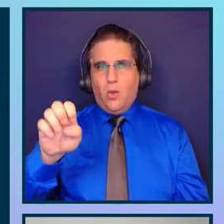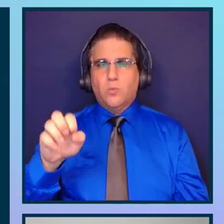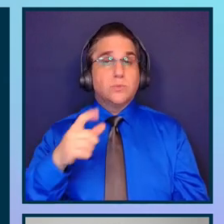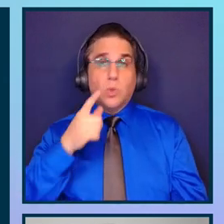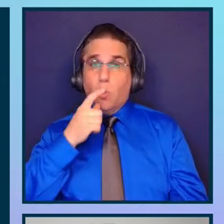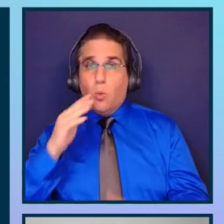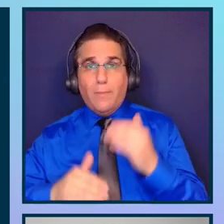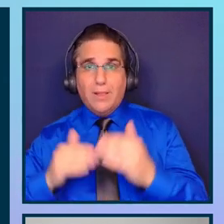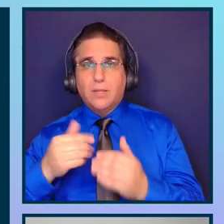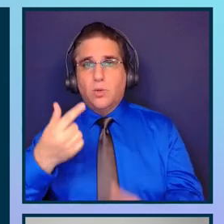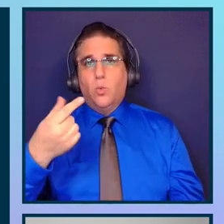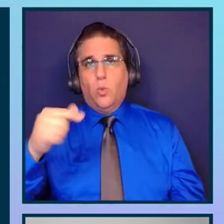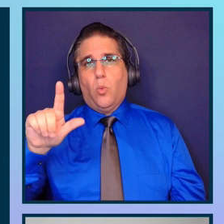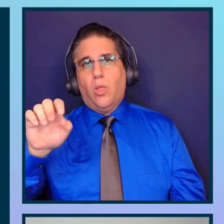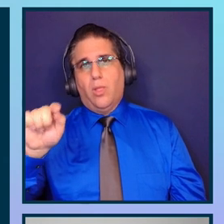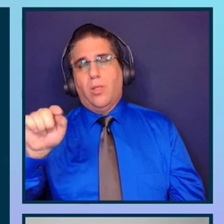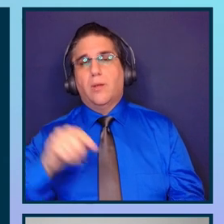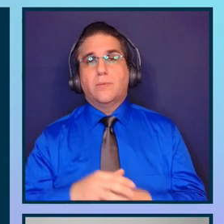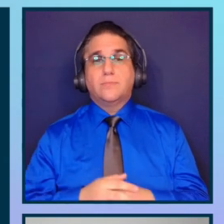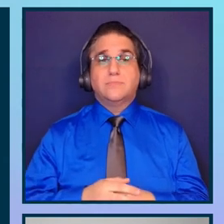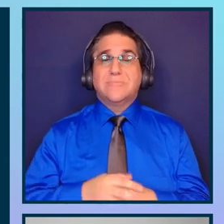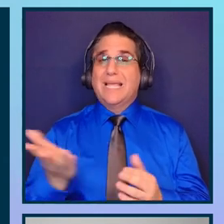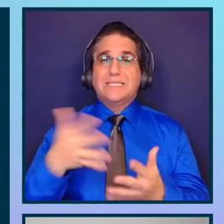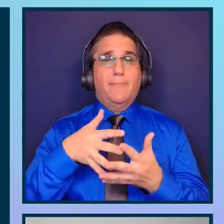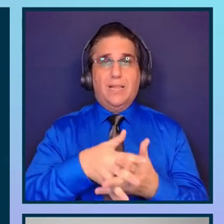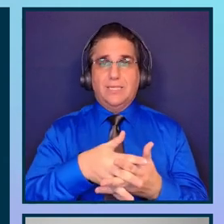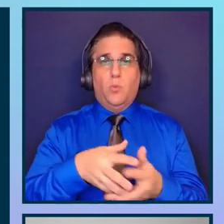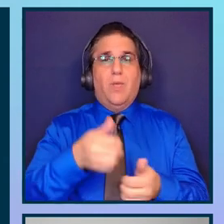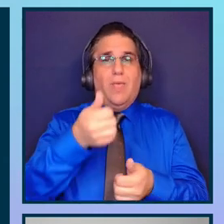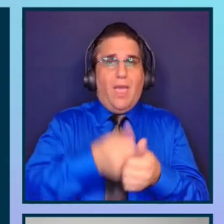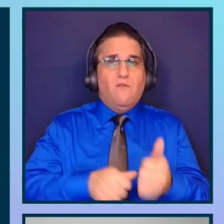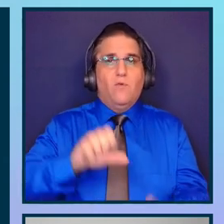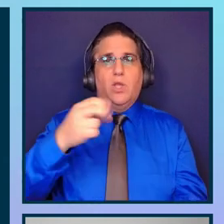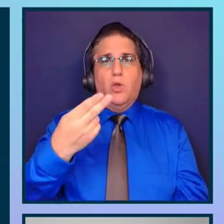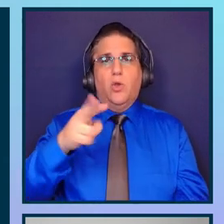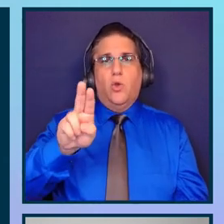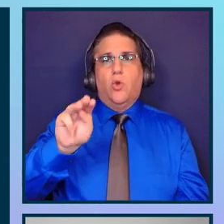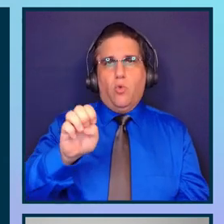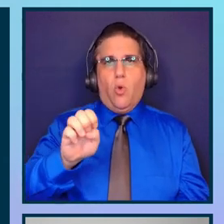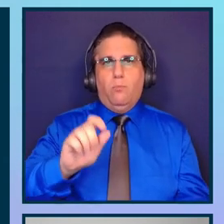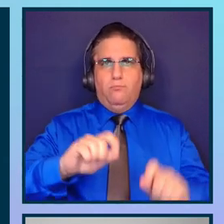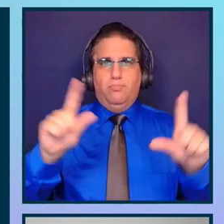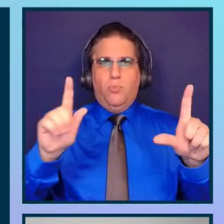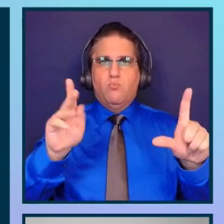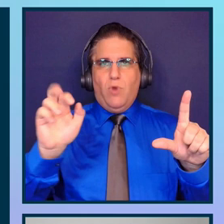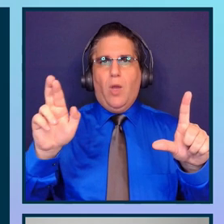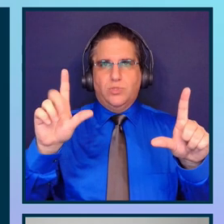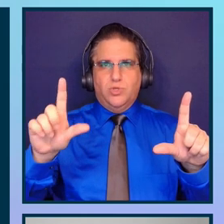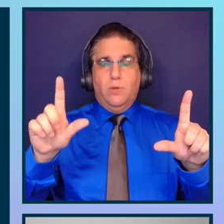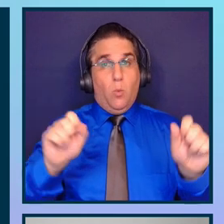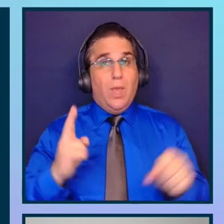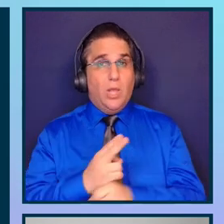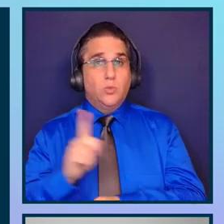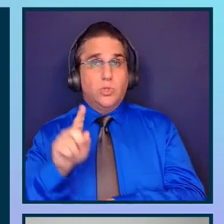and it is built in. It comes with every Chrome browser, but we can use it as well in the terminal. So again,